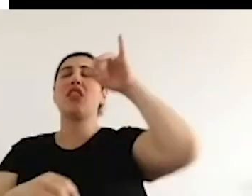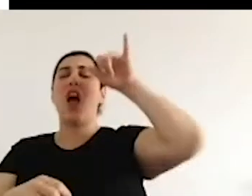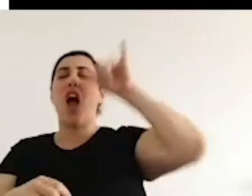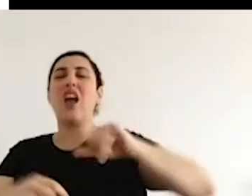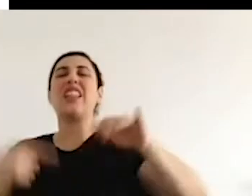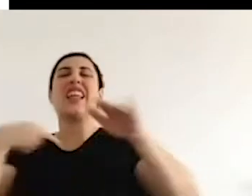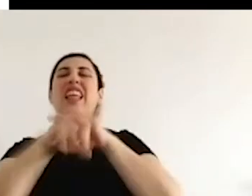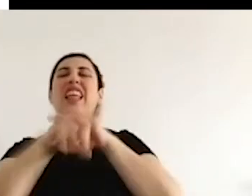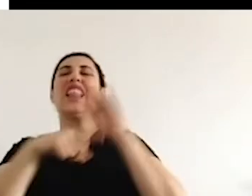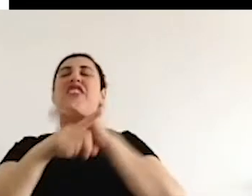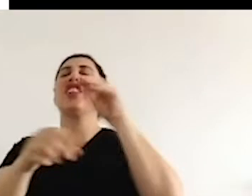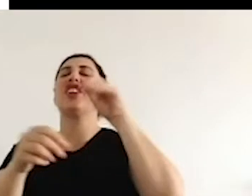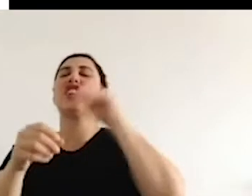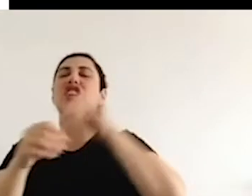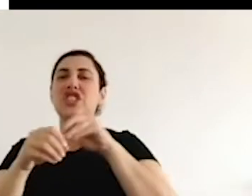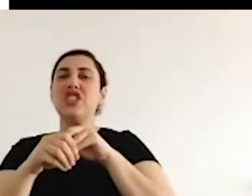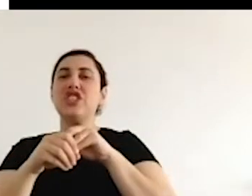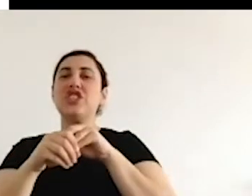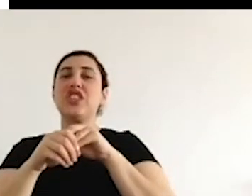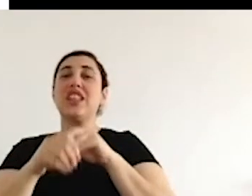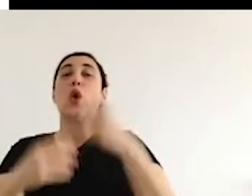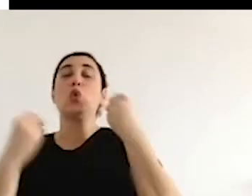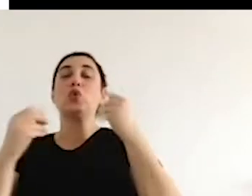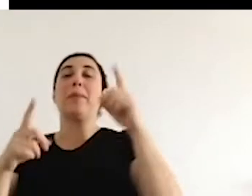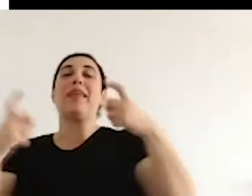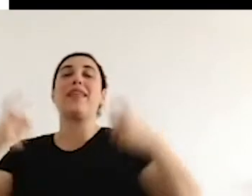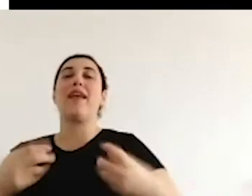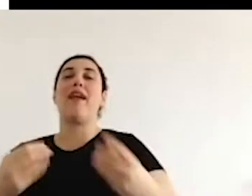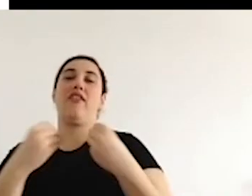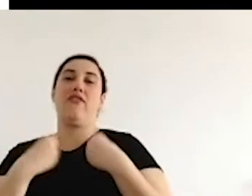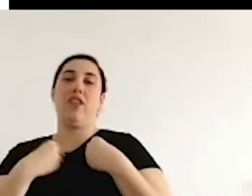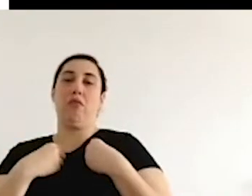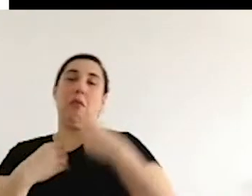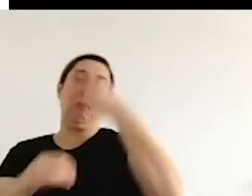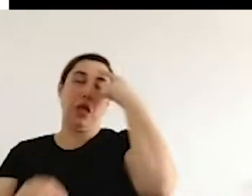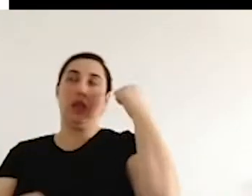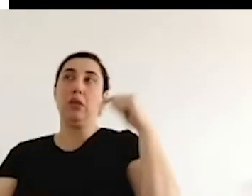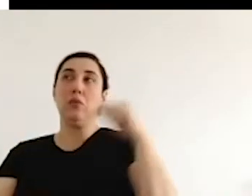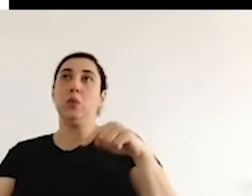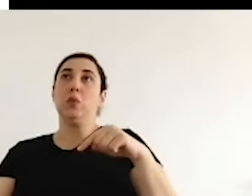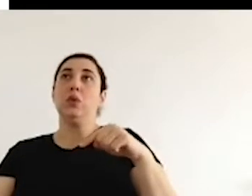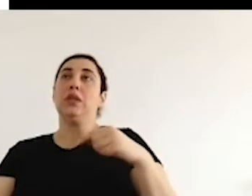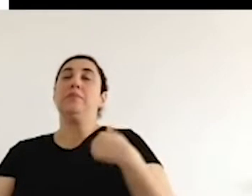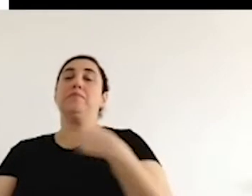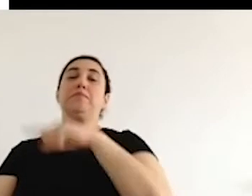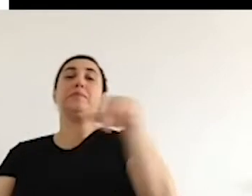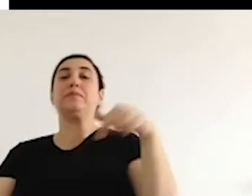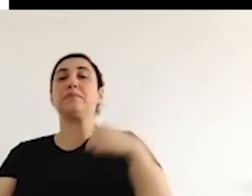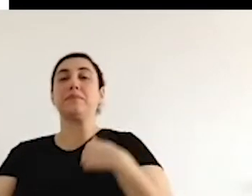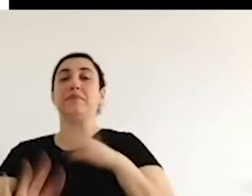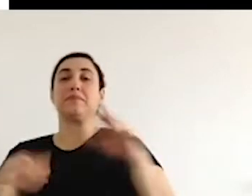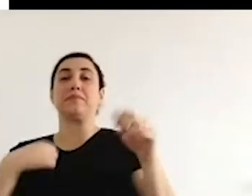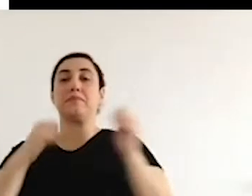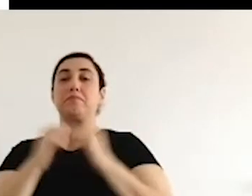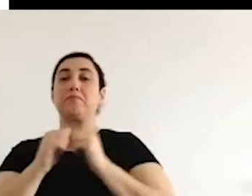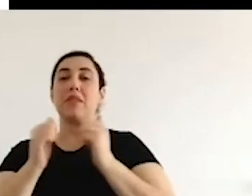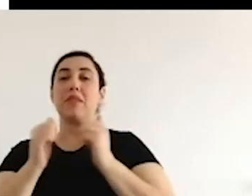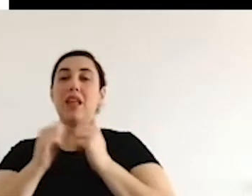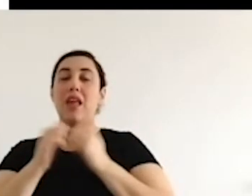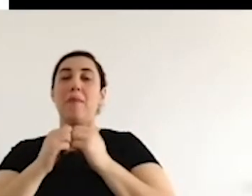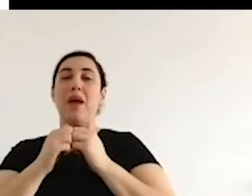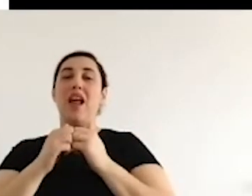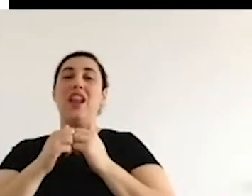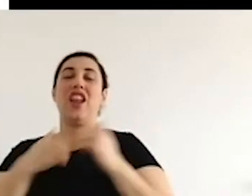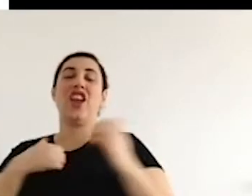the terminology we use. But in fact, populism by itself offers such a fertile